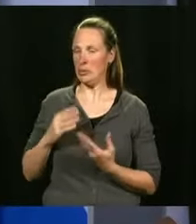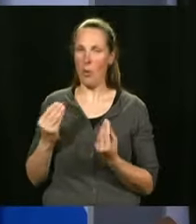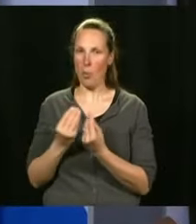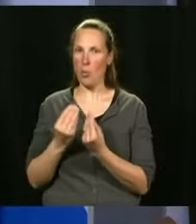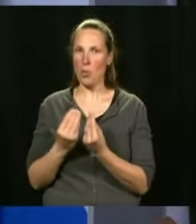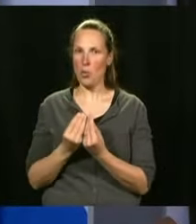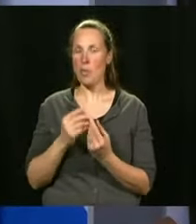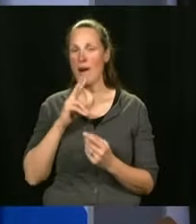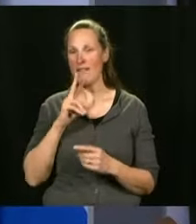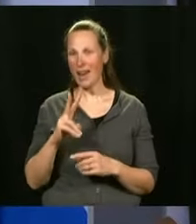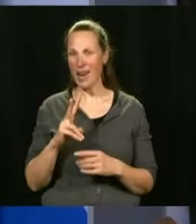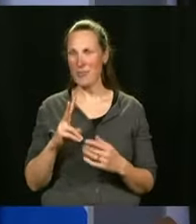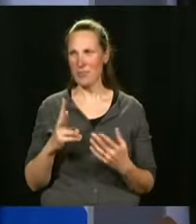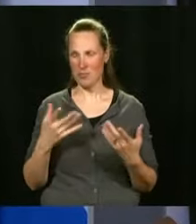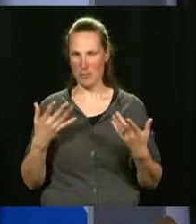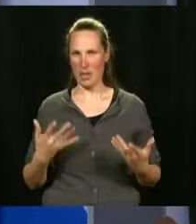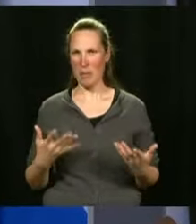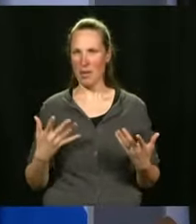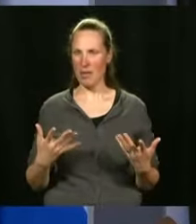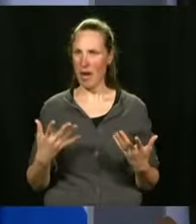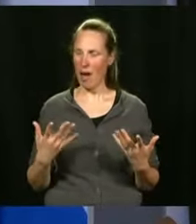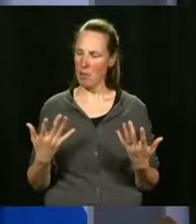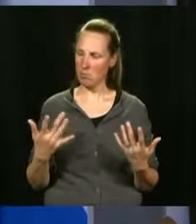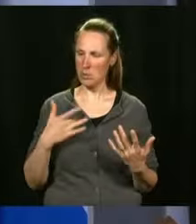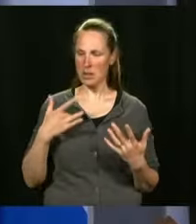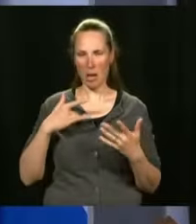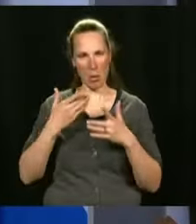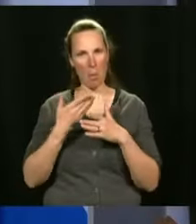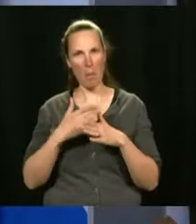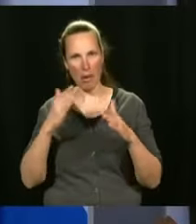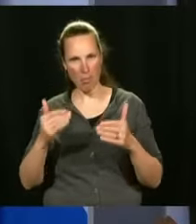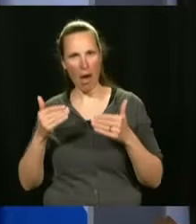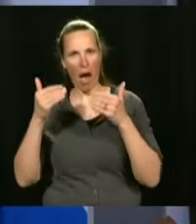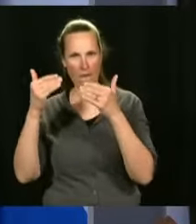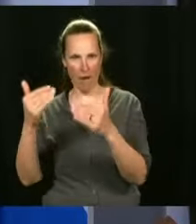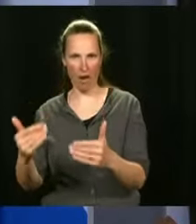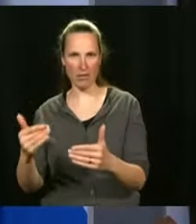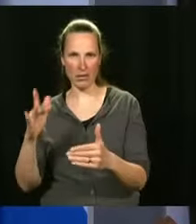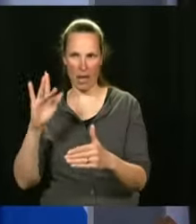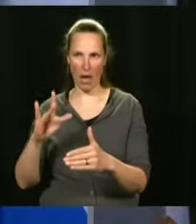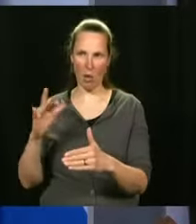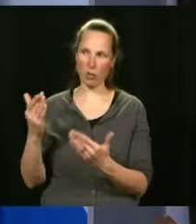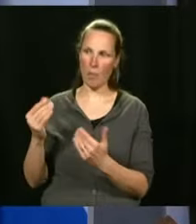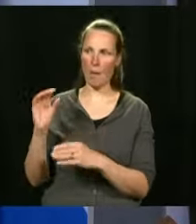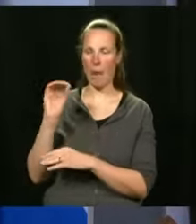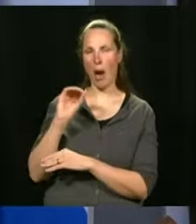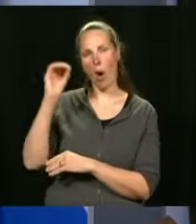we have so many chances of moving forward. That's why we're getting ready. We want to be ready.